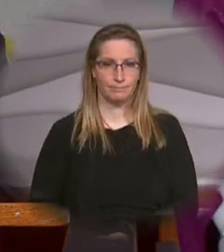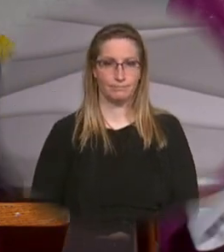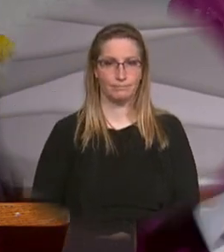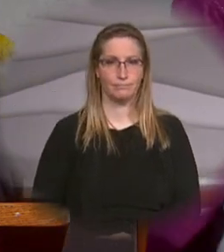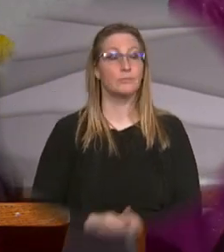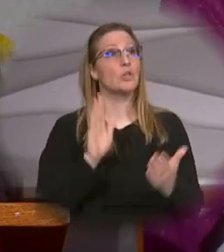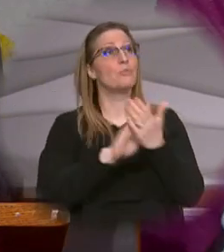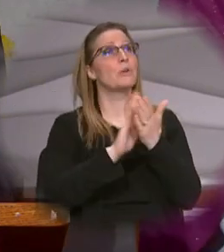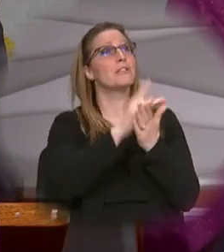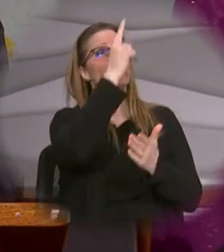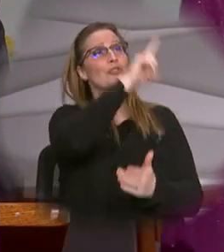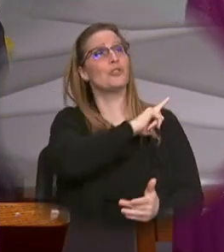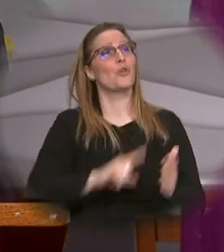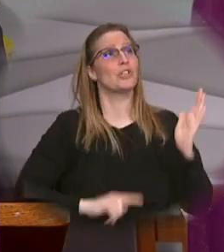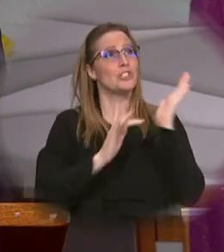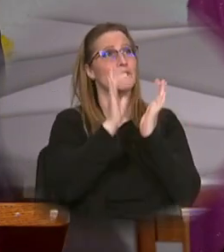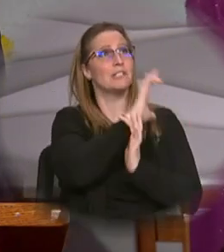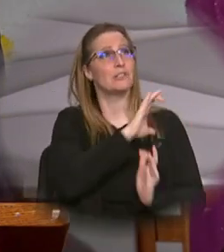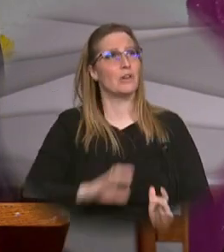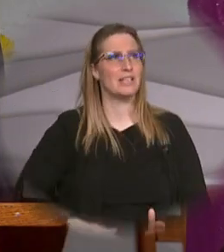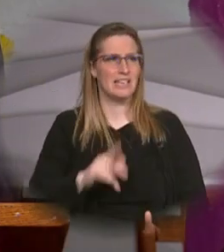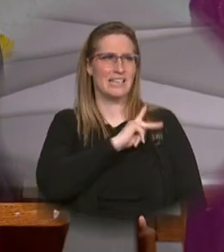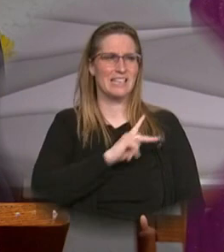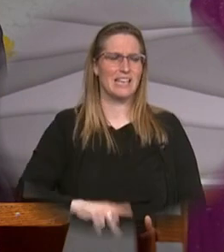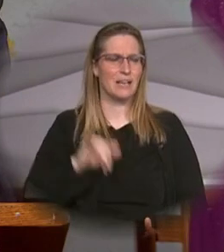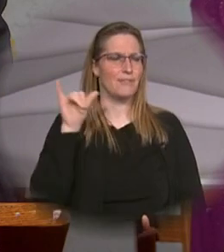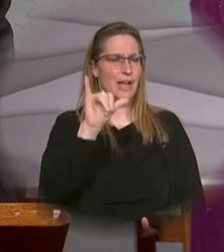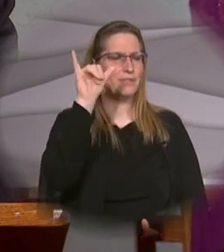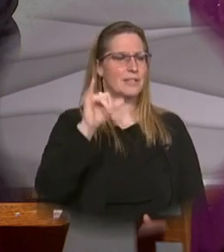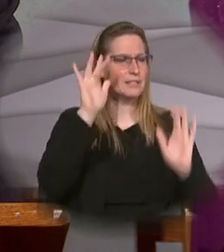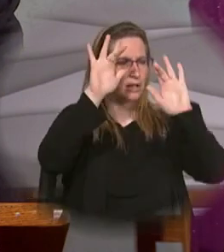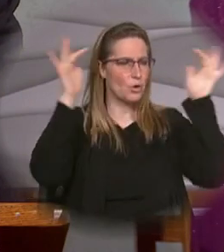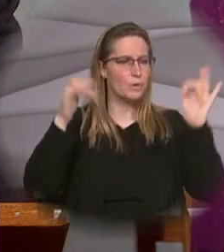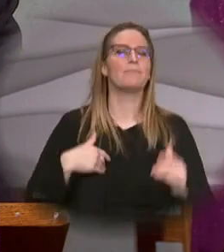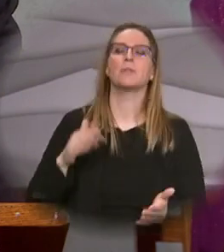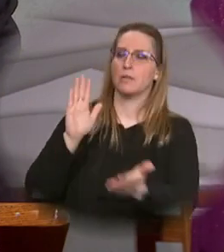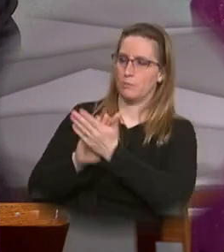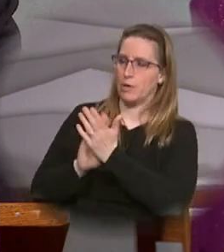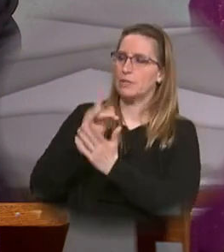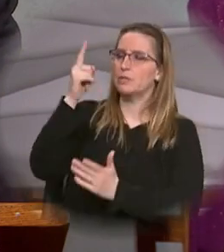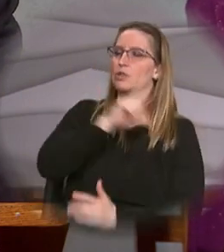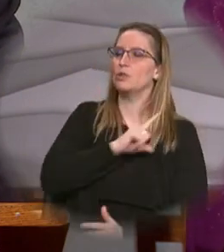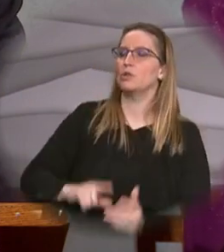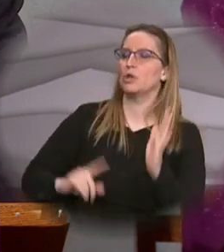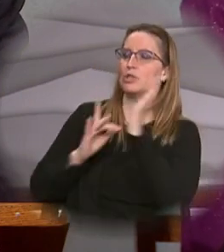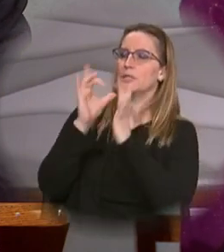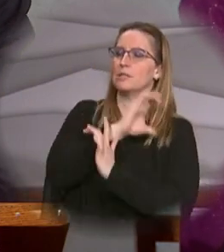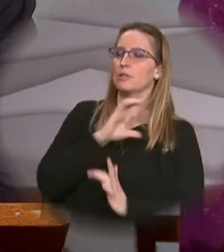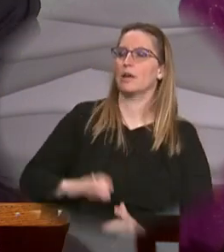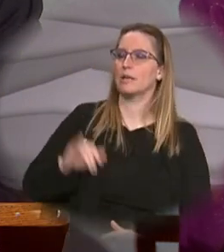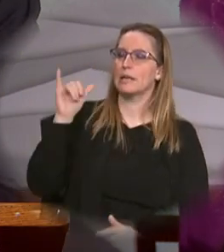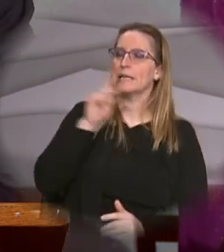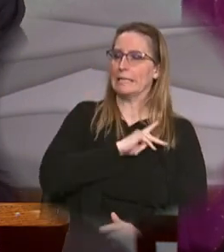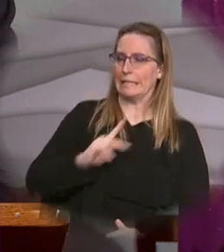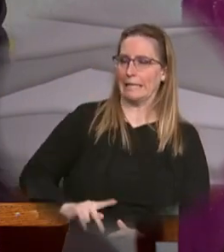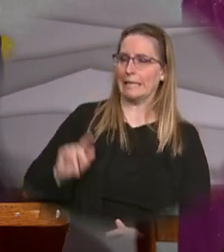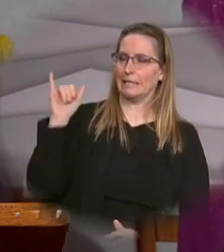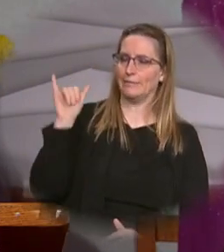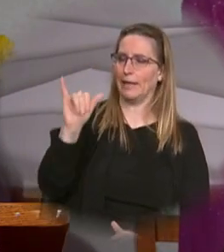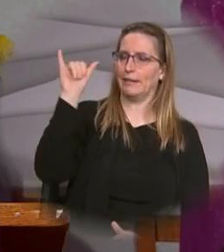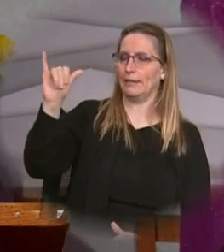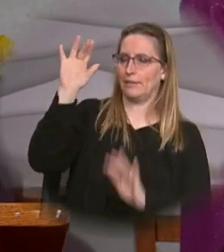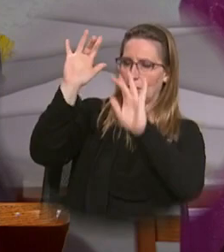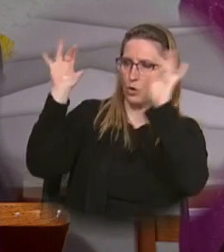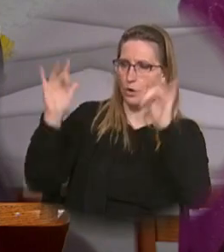praise to you Lord Jesus Christ King of endless glory praise to you Lord Jesus Christ King of endless